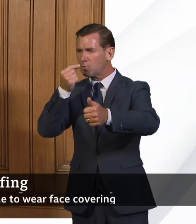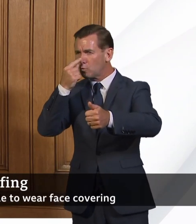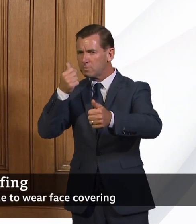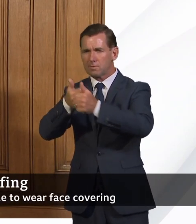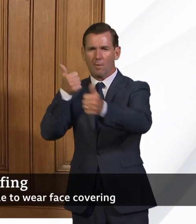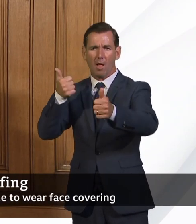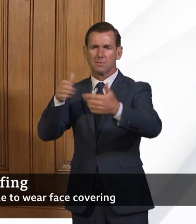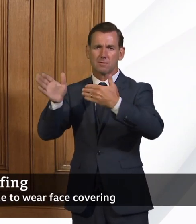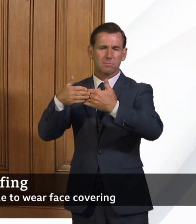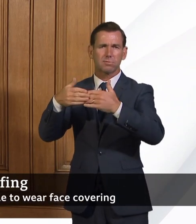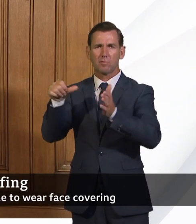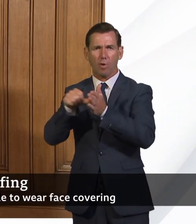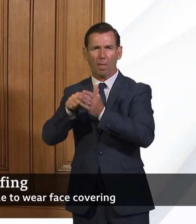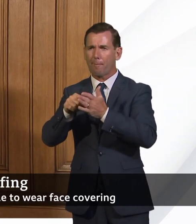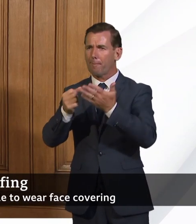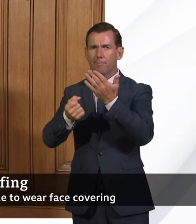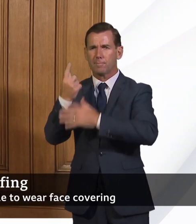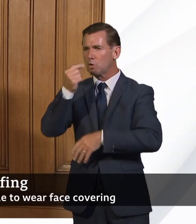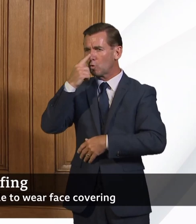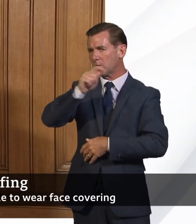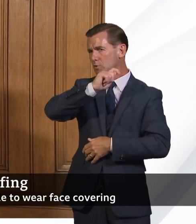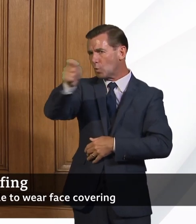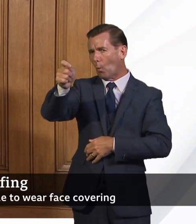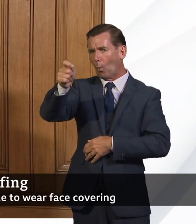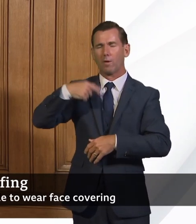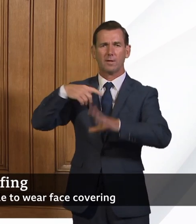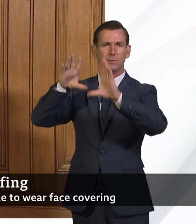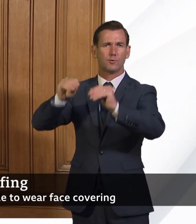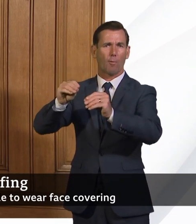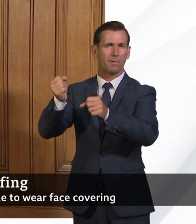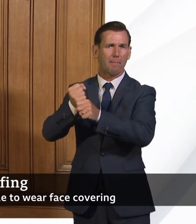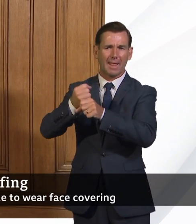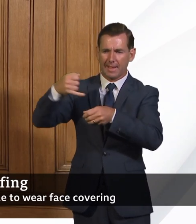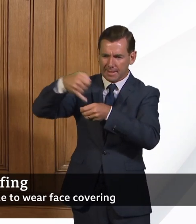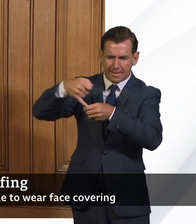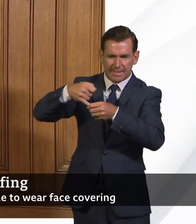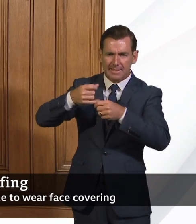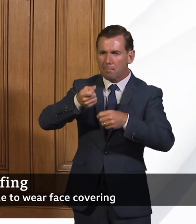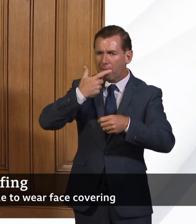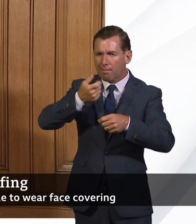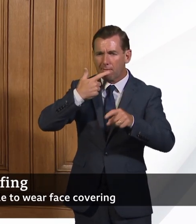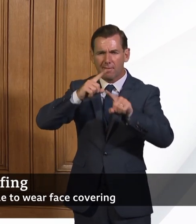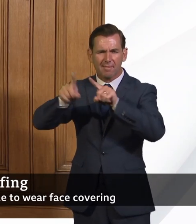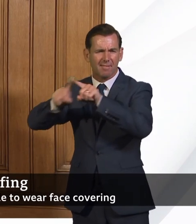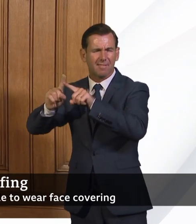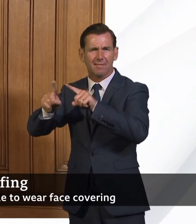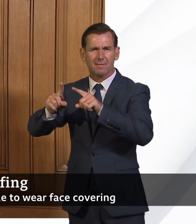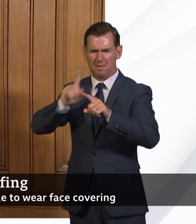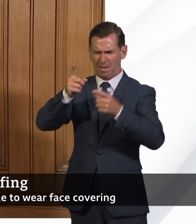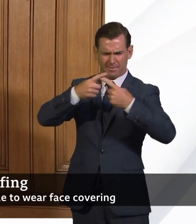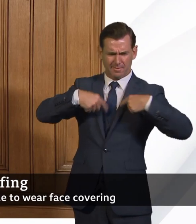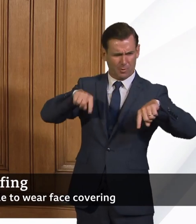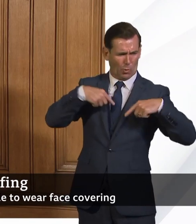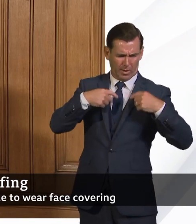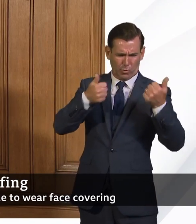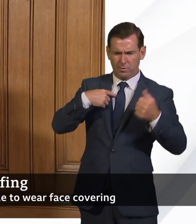example. There might be regulatory actions. And as the Secretary of State has said, we are very good at dealing with those, seeing where they